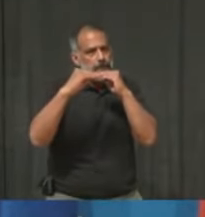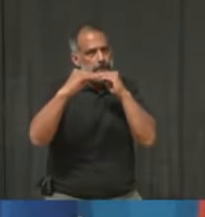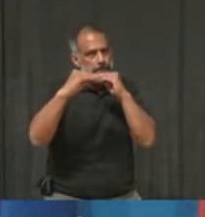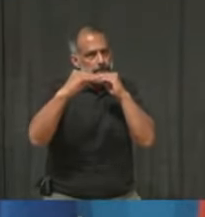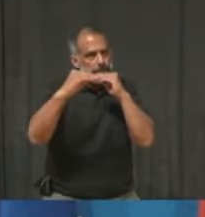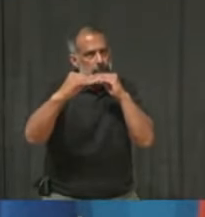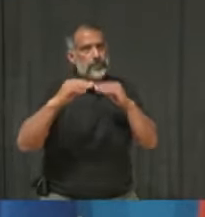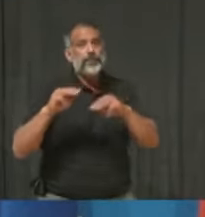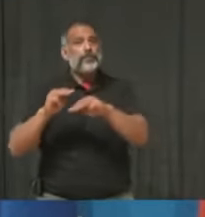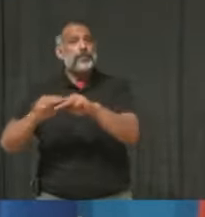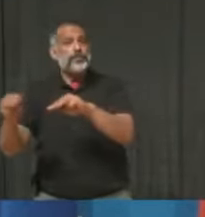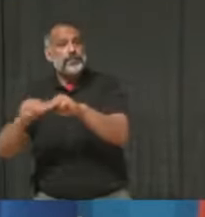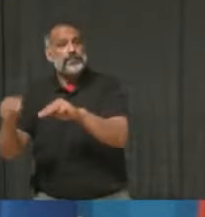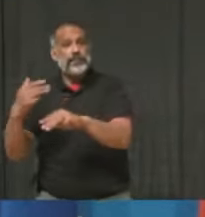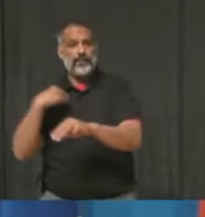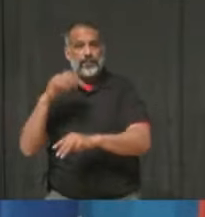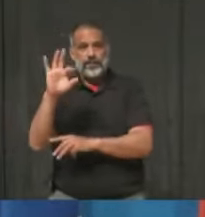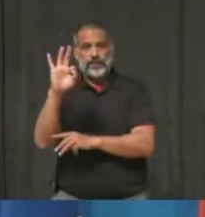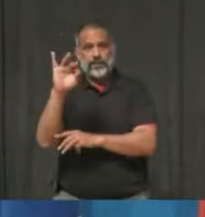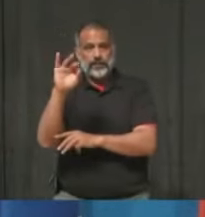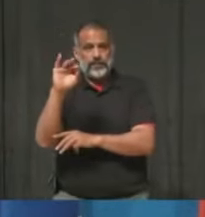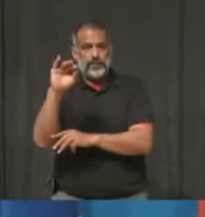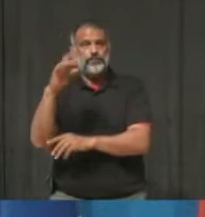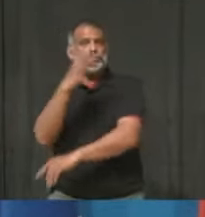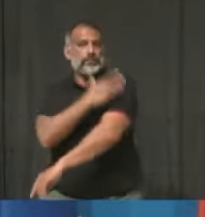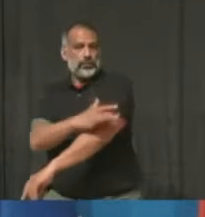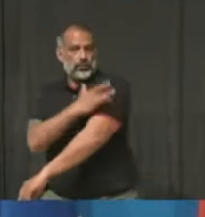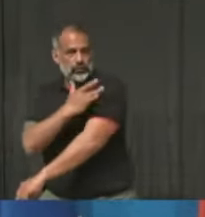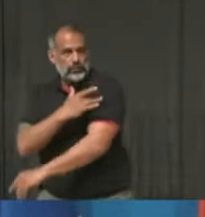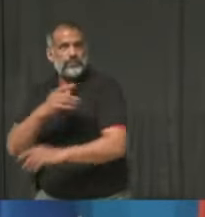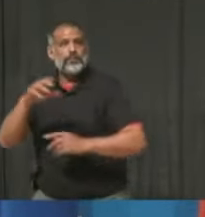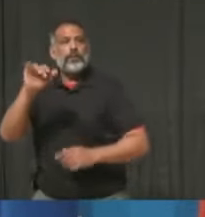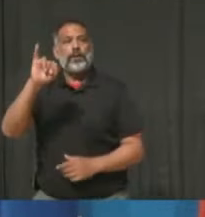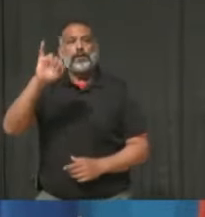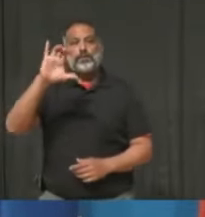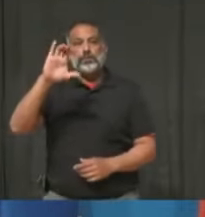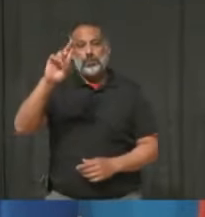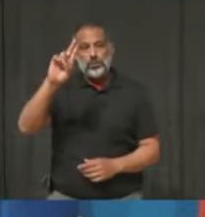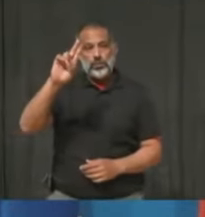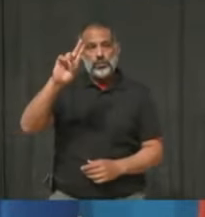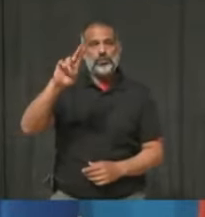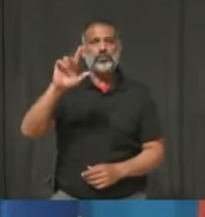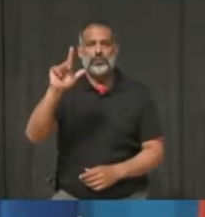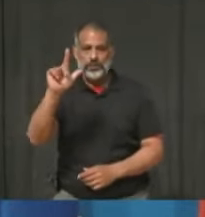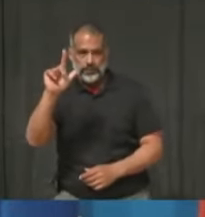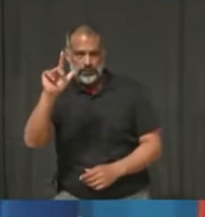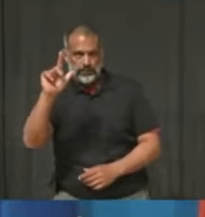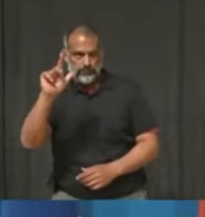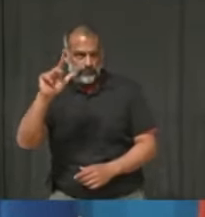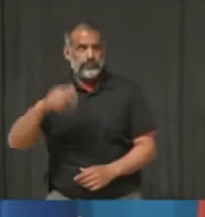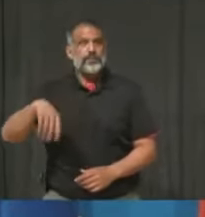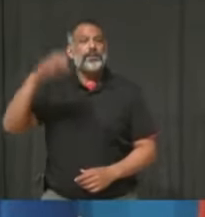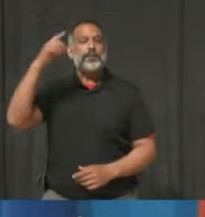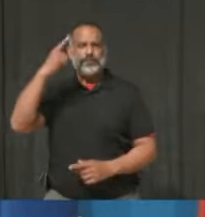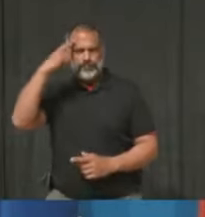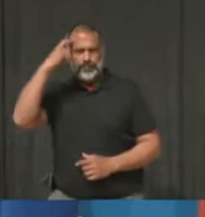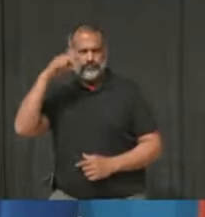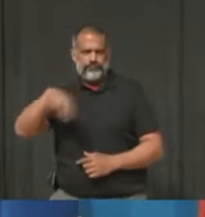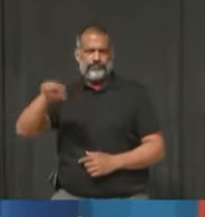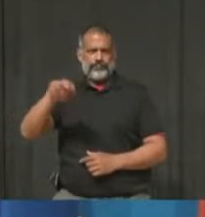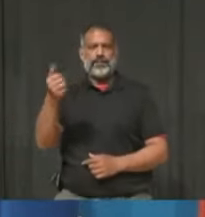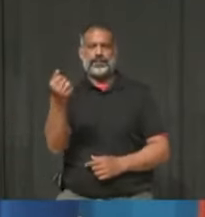with 90 COVID patients, 23 patients in the ICU, and another 19 suspected COVID cases.